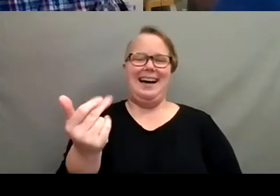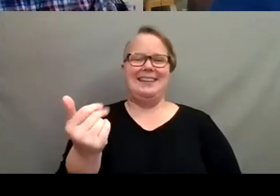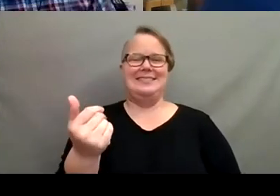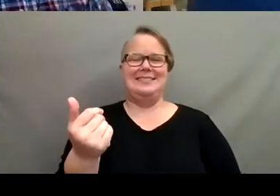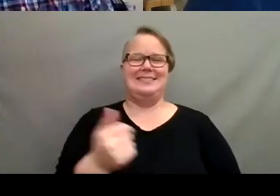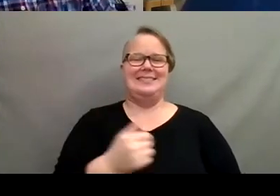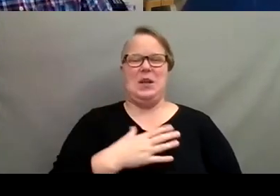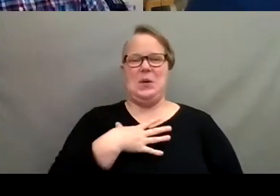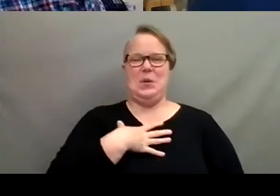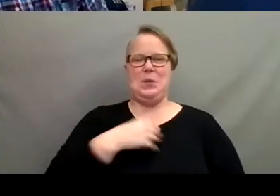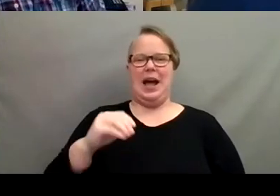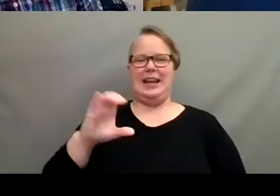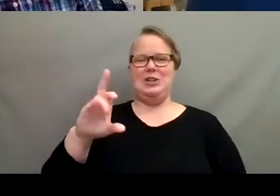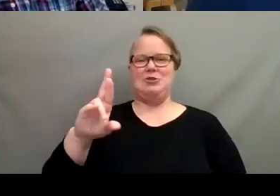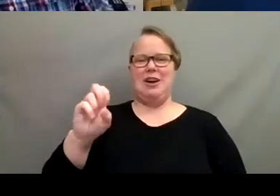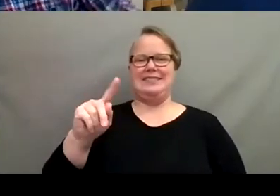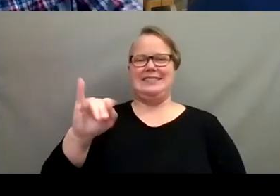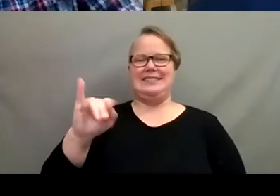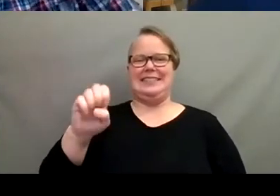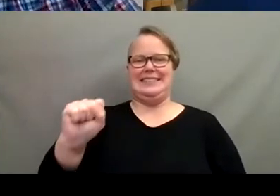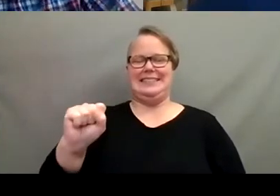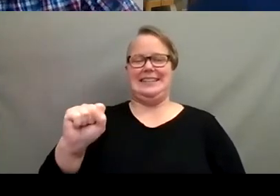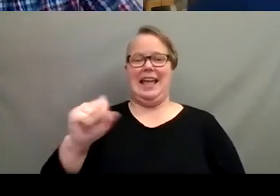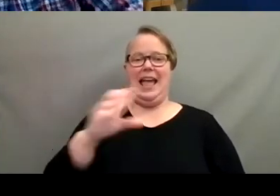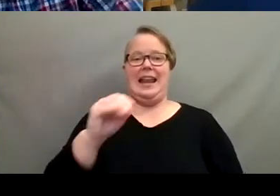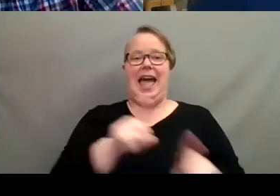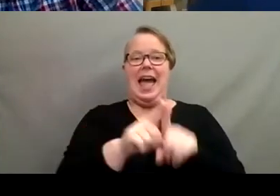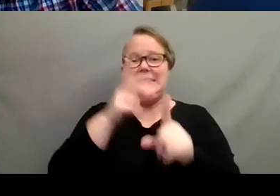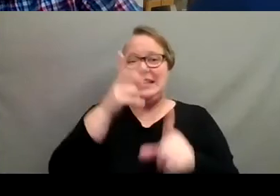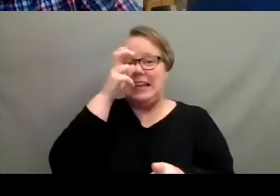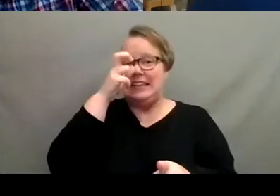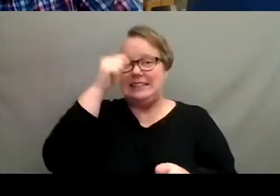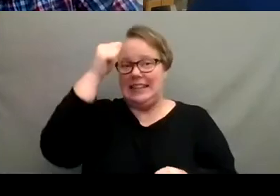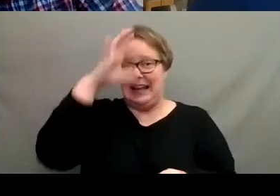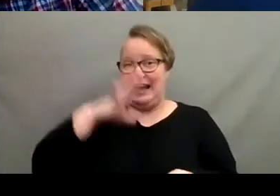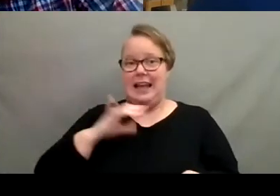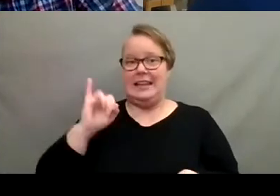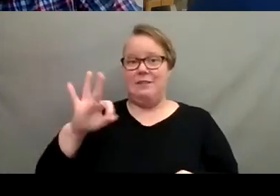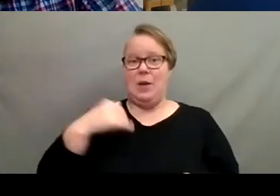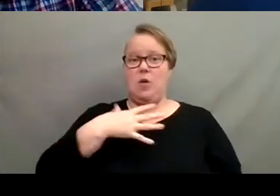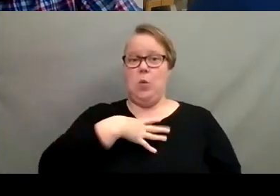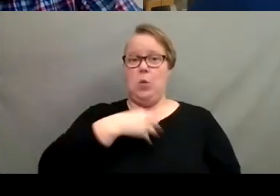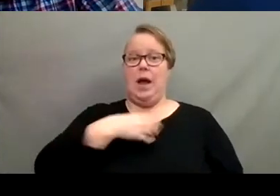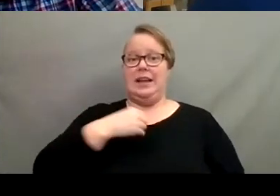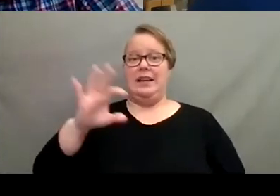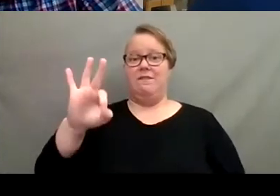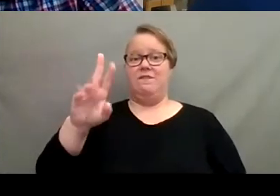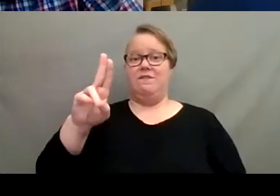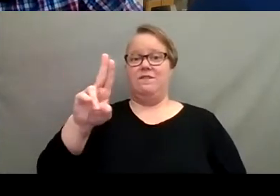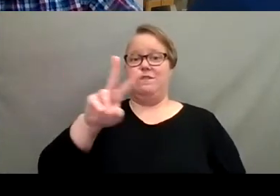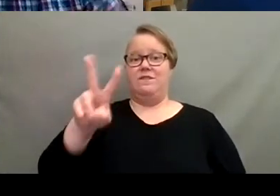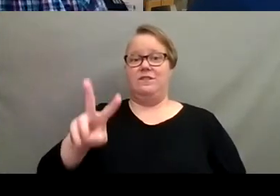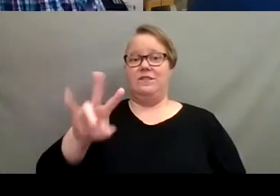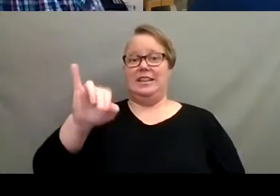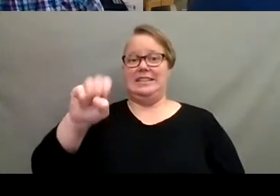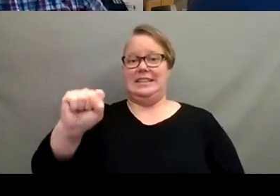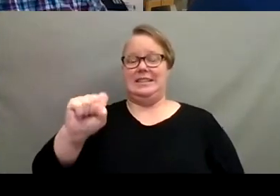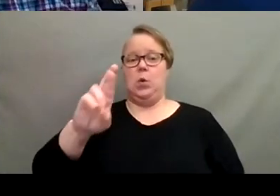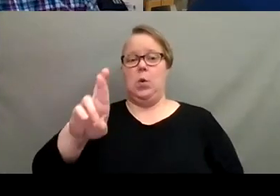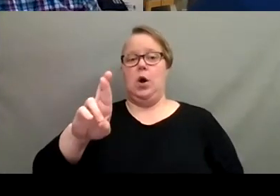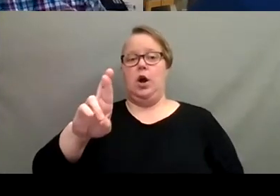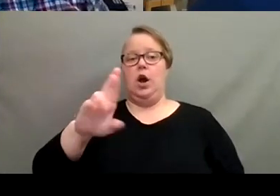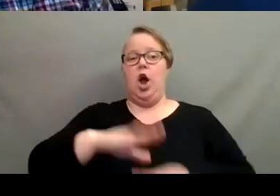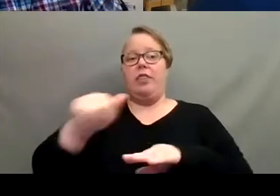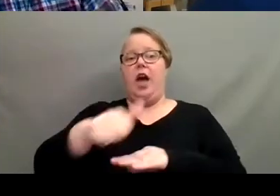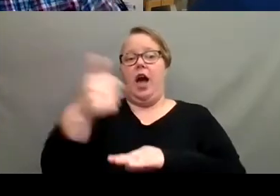White crusties. Well, and as an, as an insect guy, if you have white fuzzies or white crusties on other parts of the plant, then you're